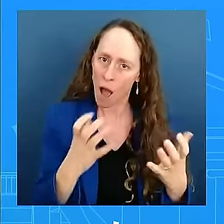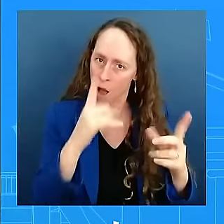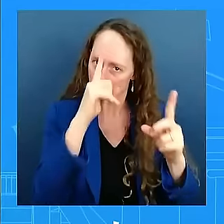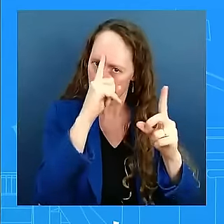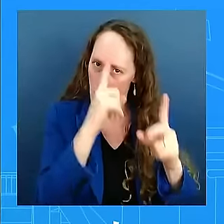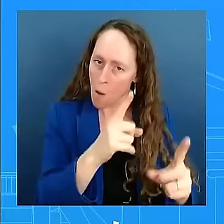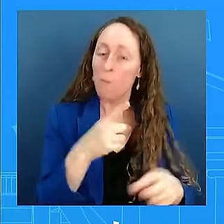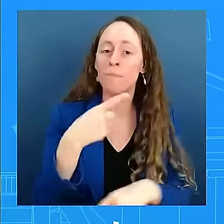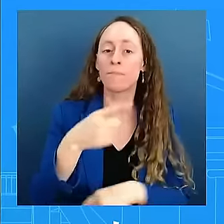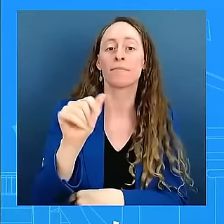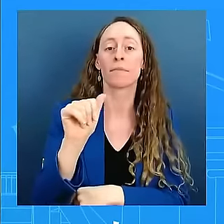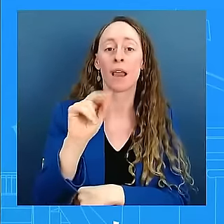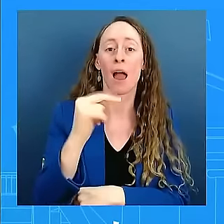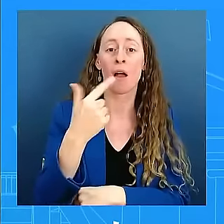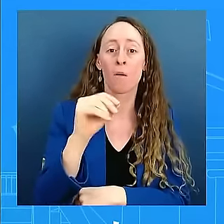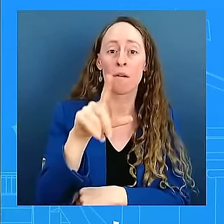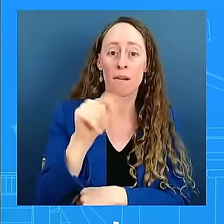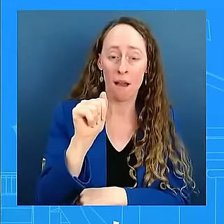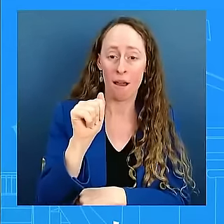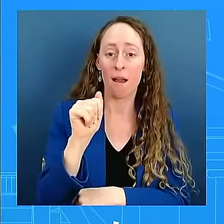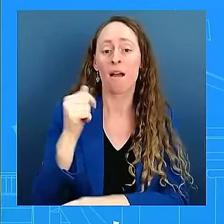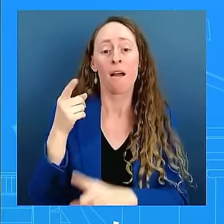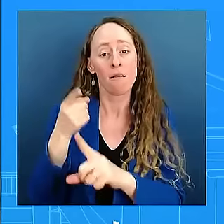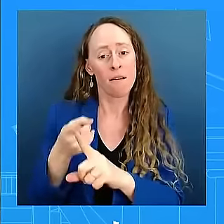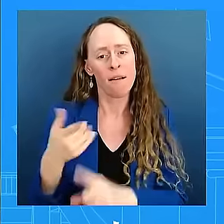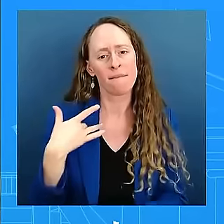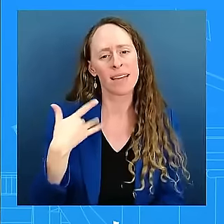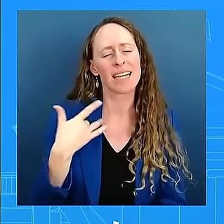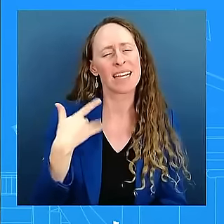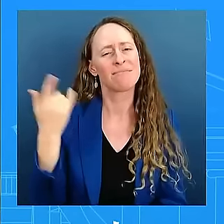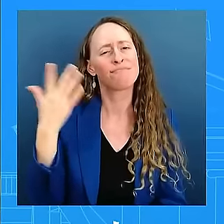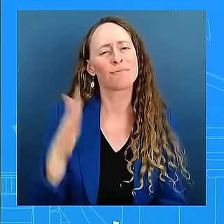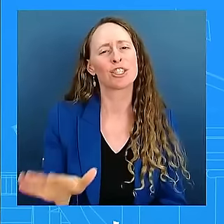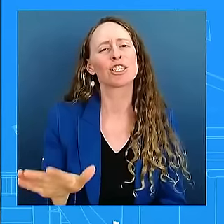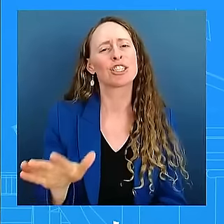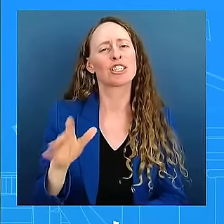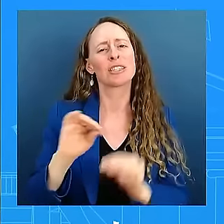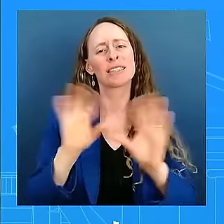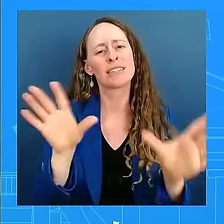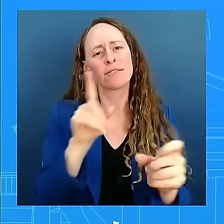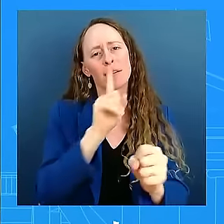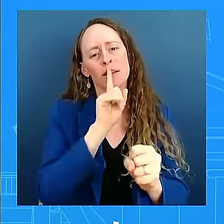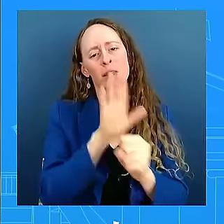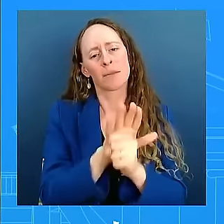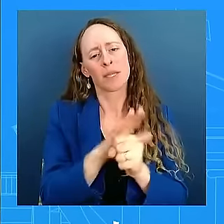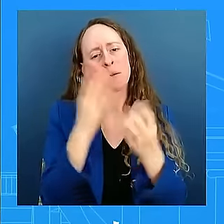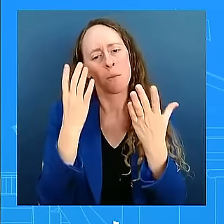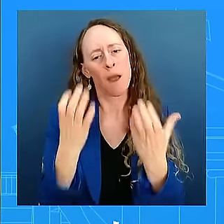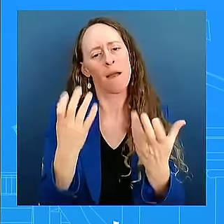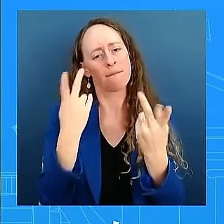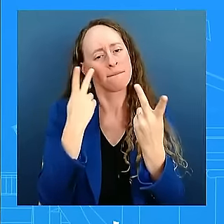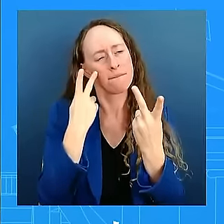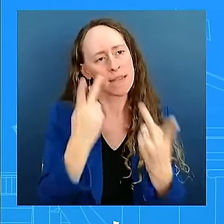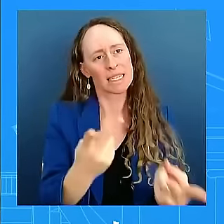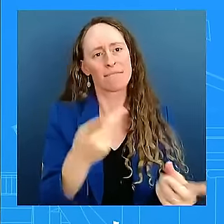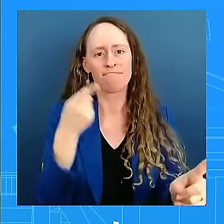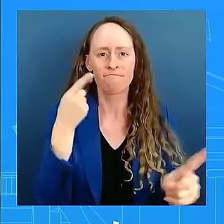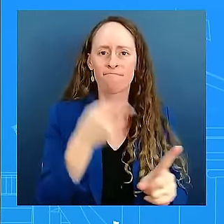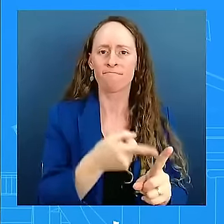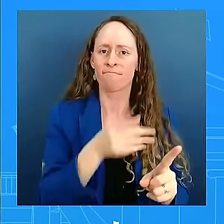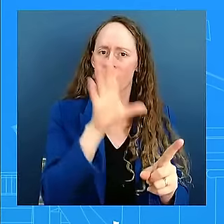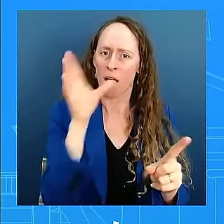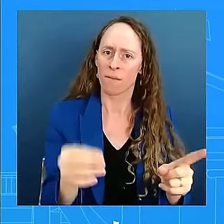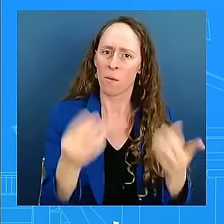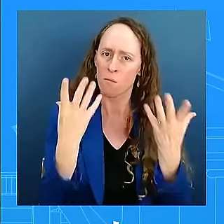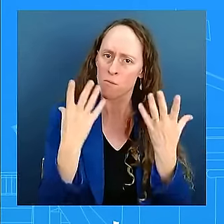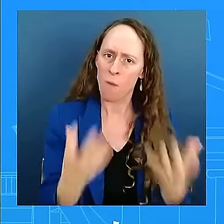had made a commitment and a promise to go to Africa, to continue to show his commitment to that relationship. And that's what the President wanted, to